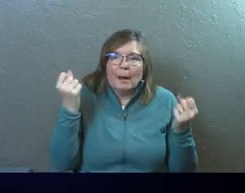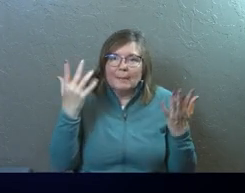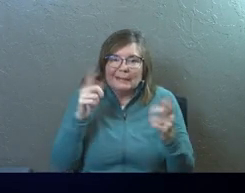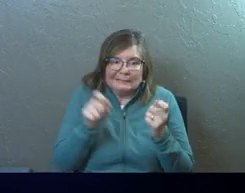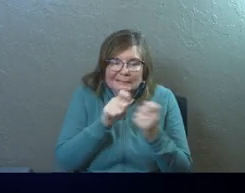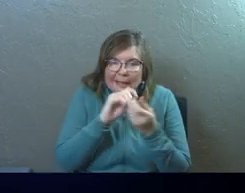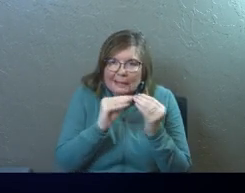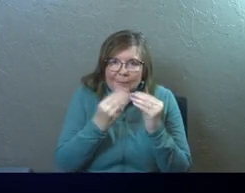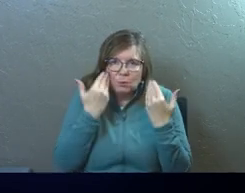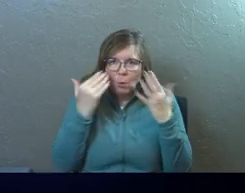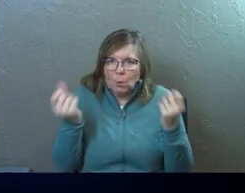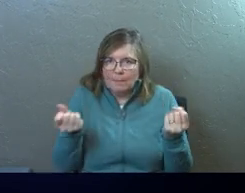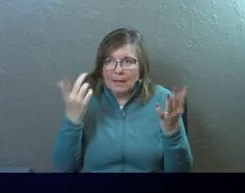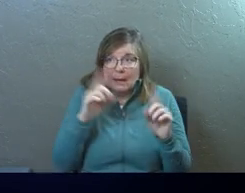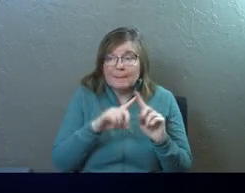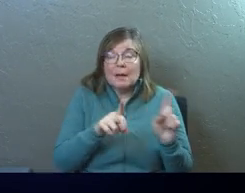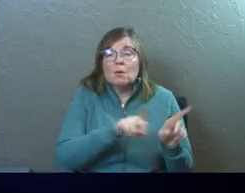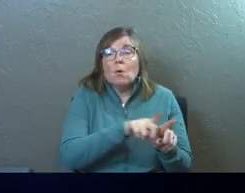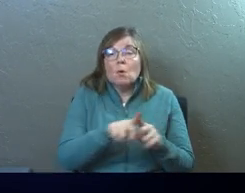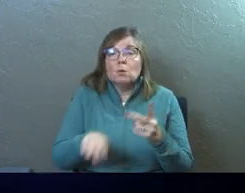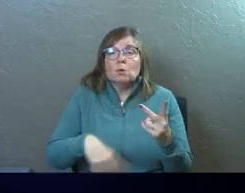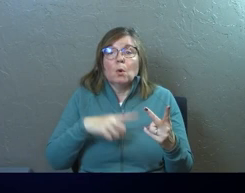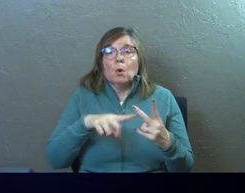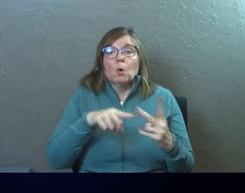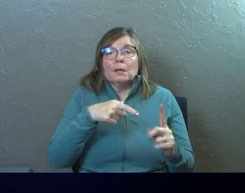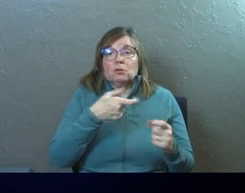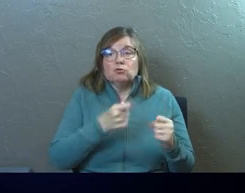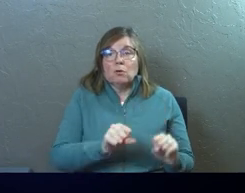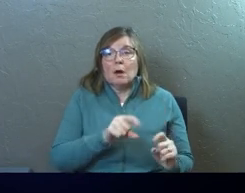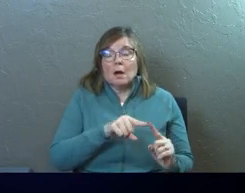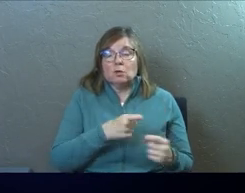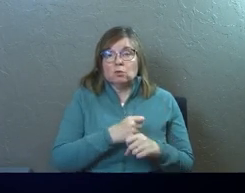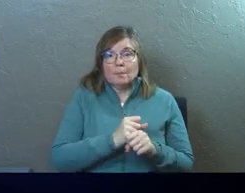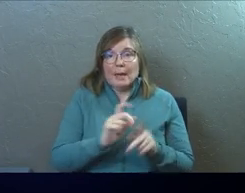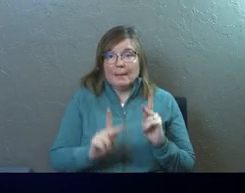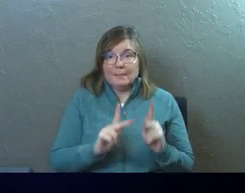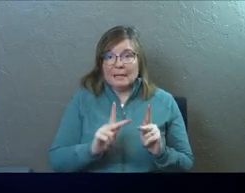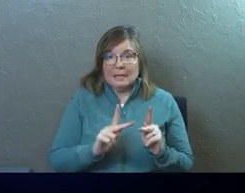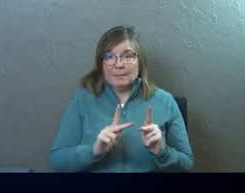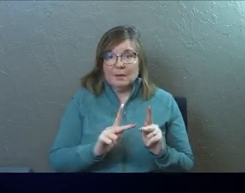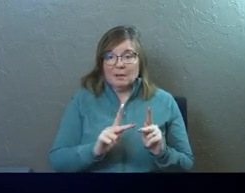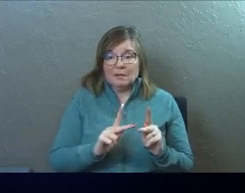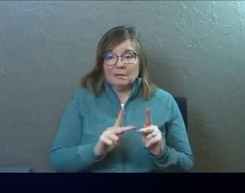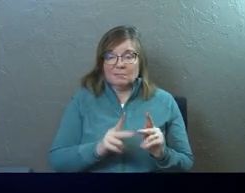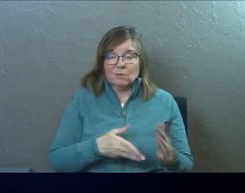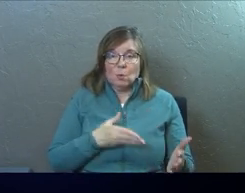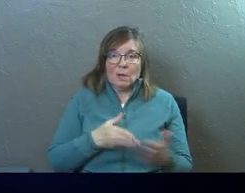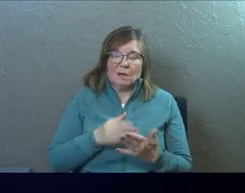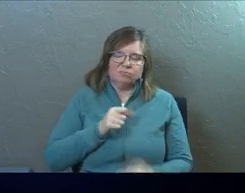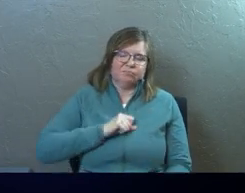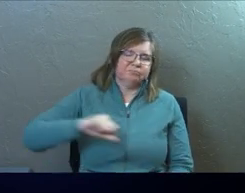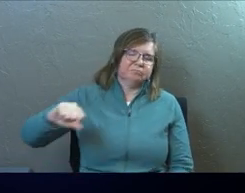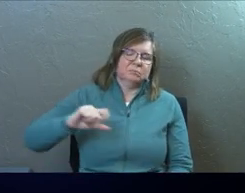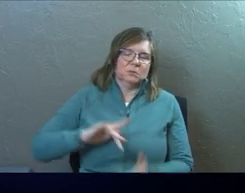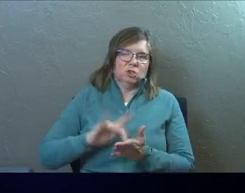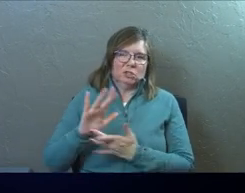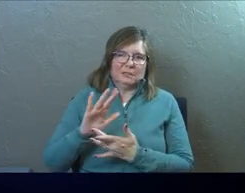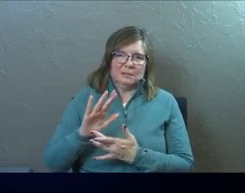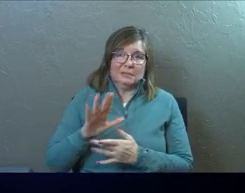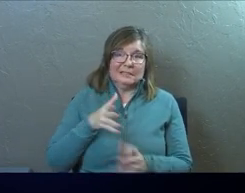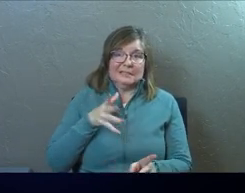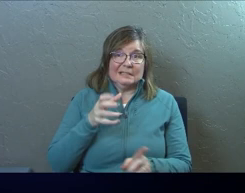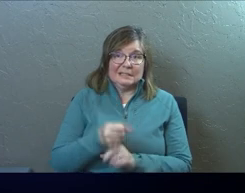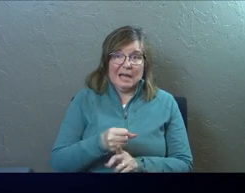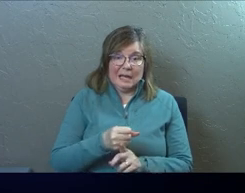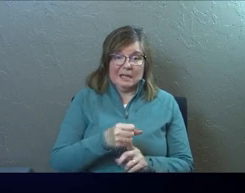how many. We don't have a body count. He's also trying to make people blaspheme Jesus. He's attacking